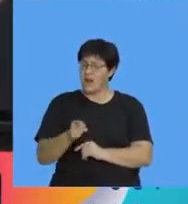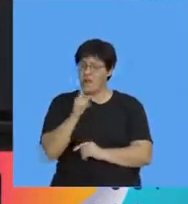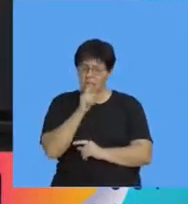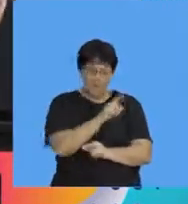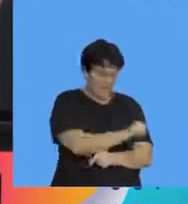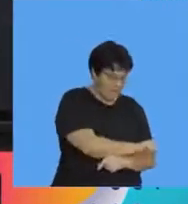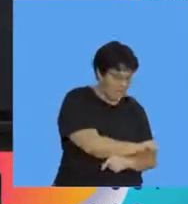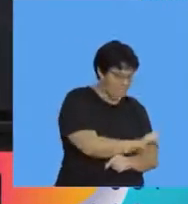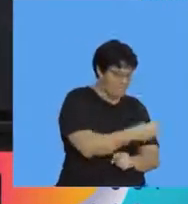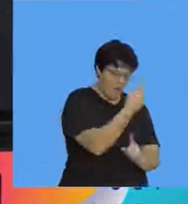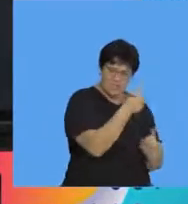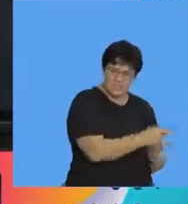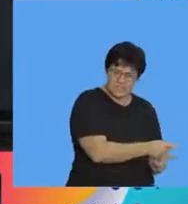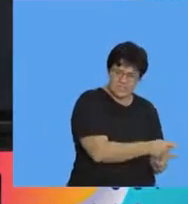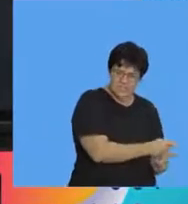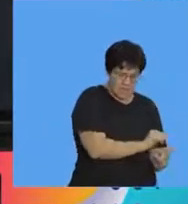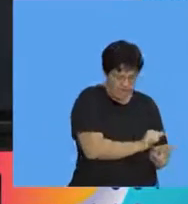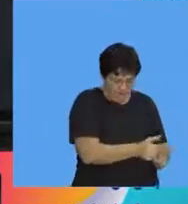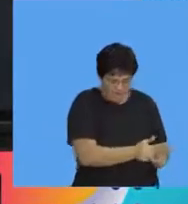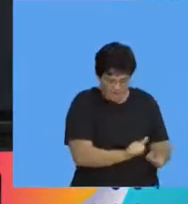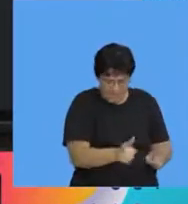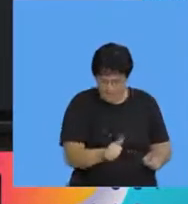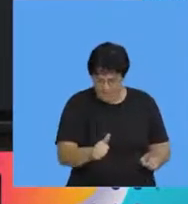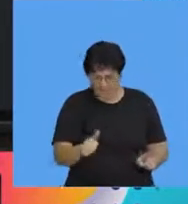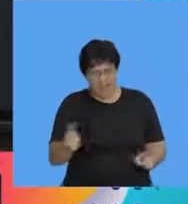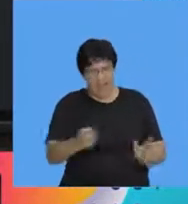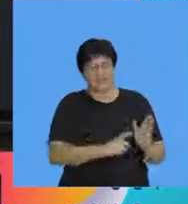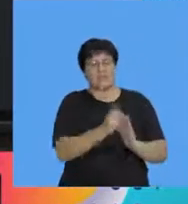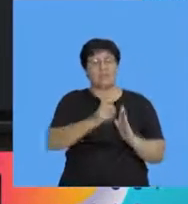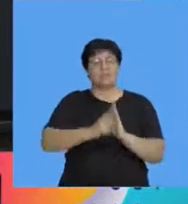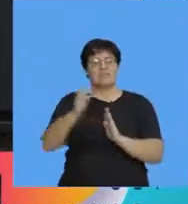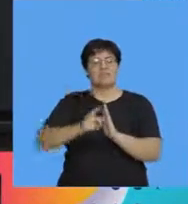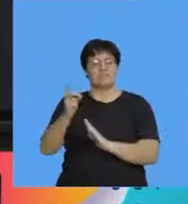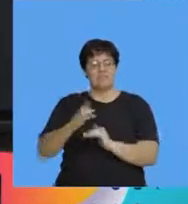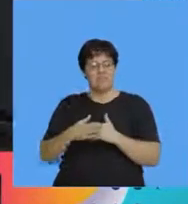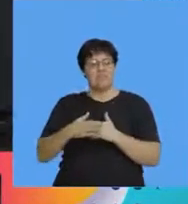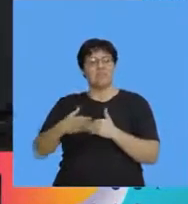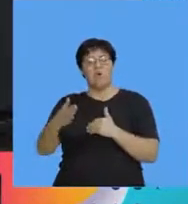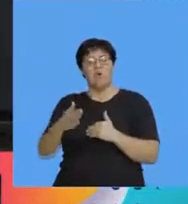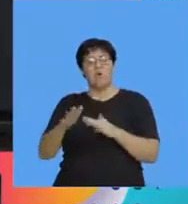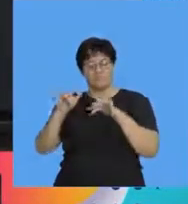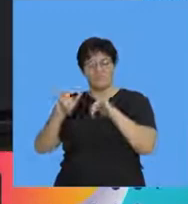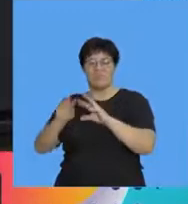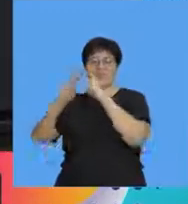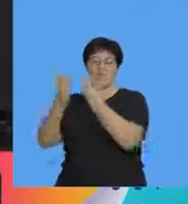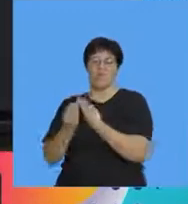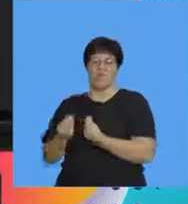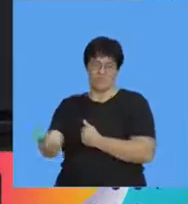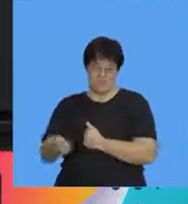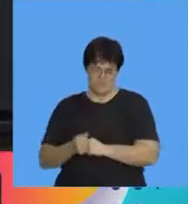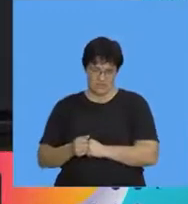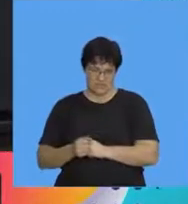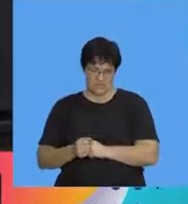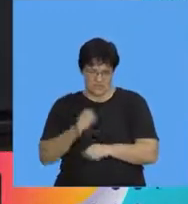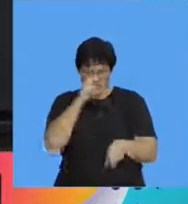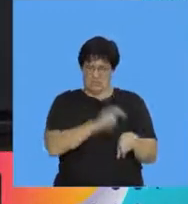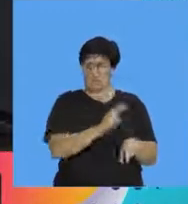what happened first what was the feature that developed that made it more able for other plants to